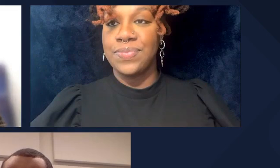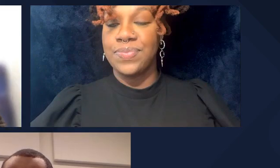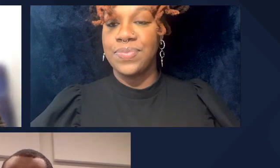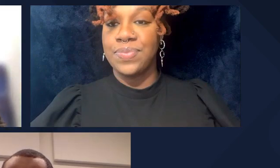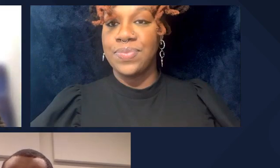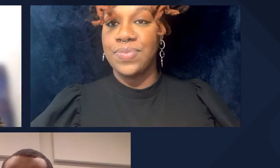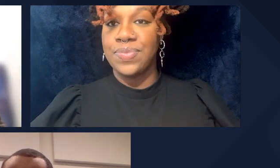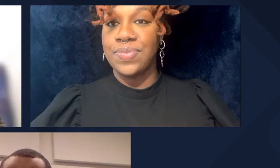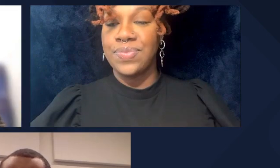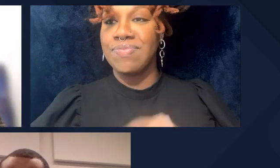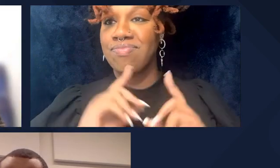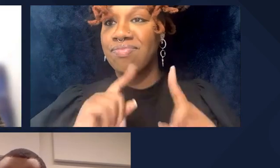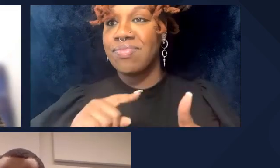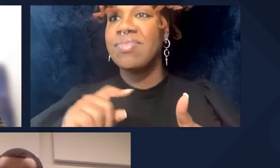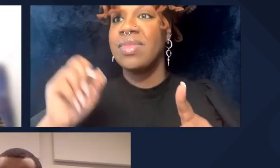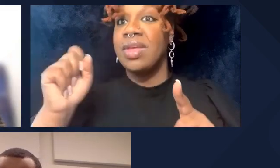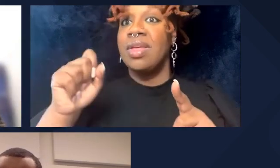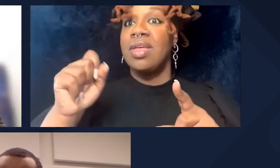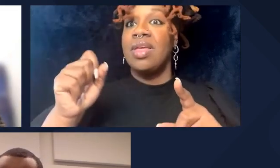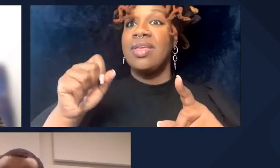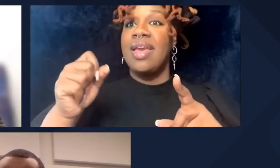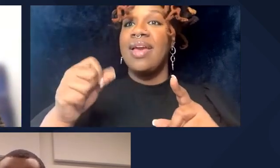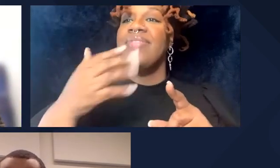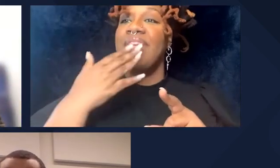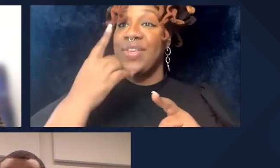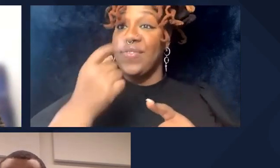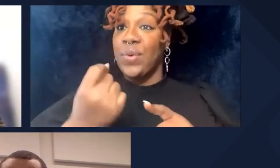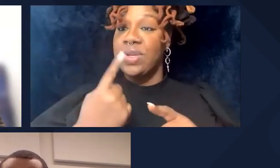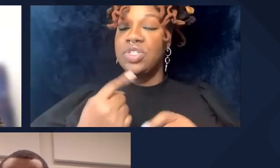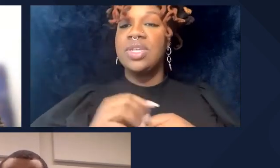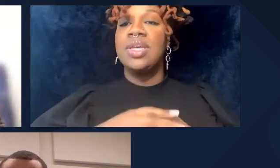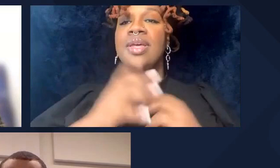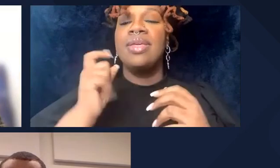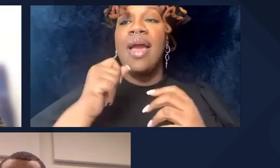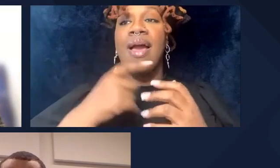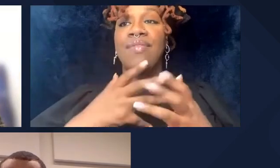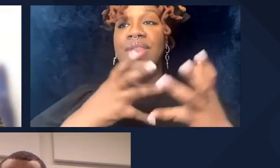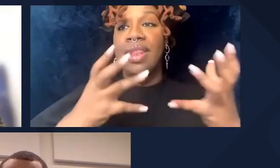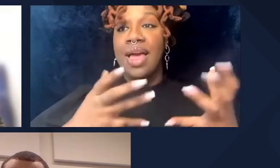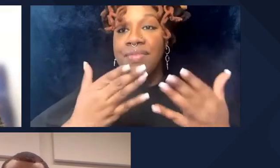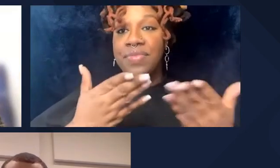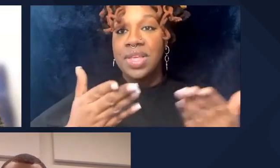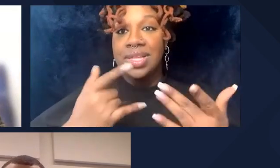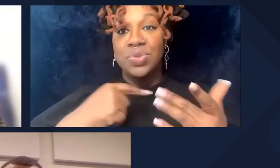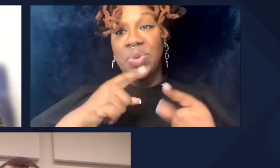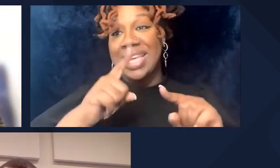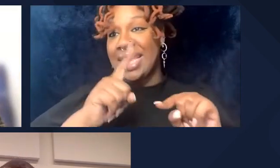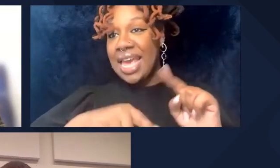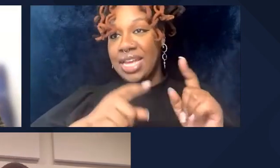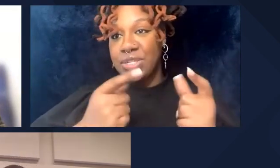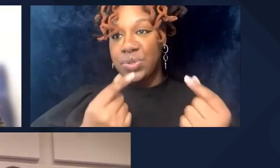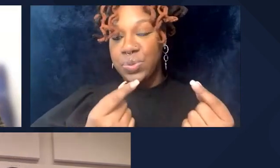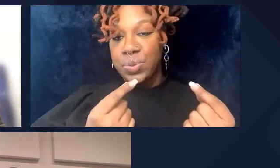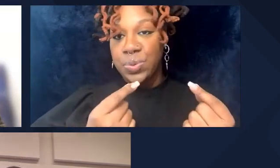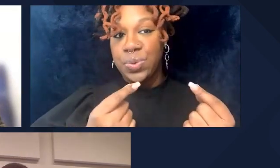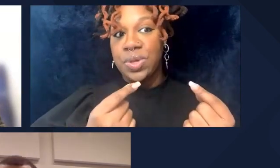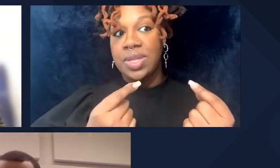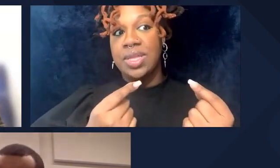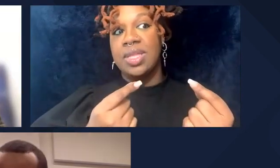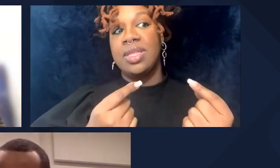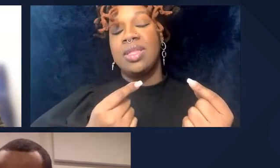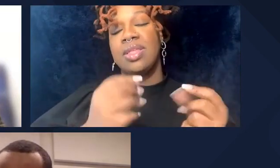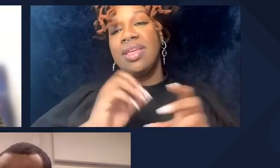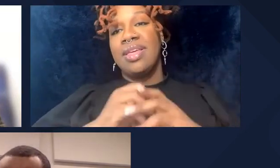yeah there are lots of things thank you for the question there are lots of things that we can't do in the rewilded